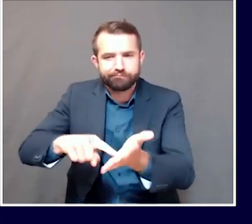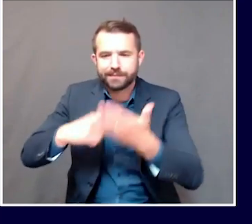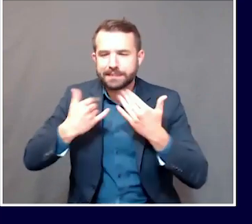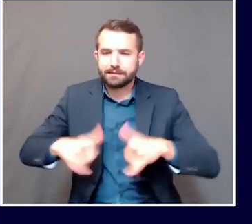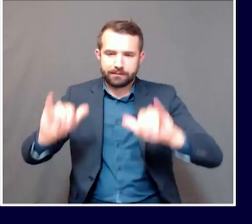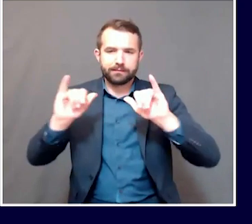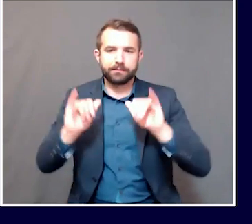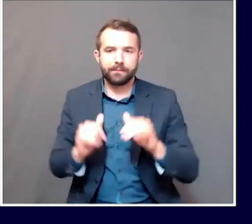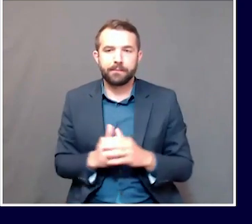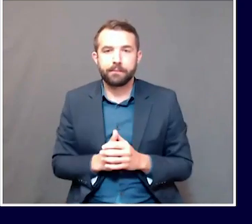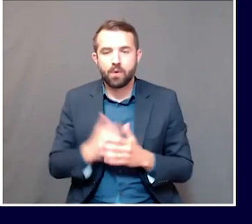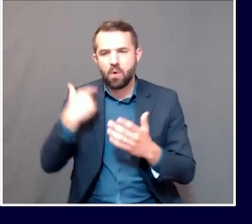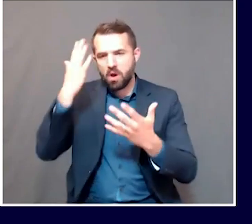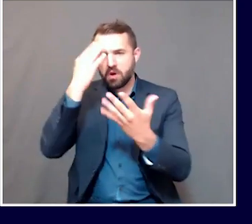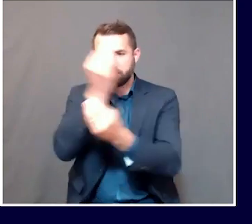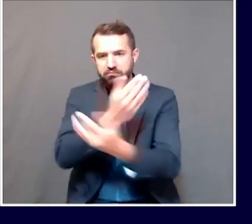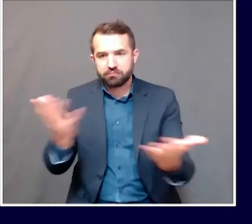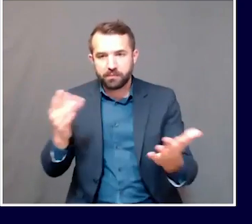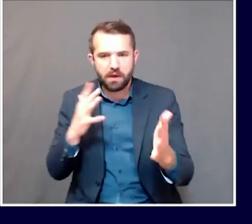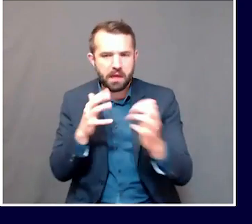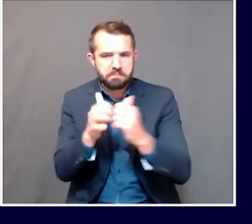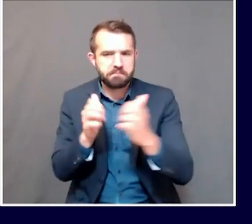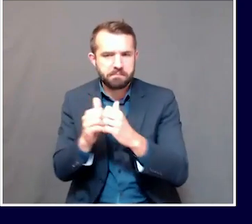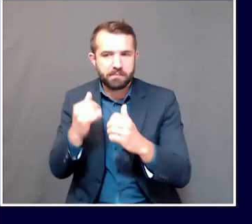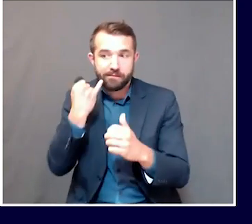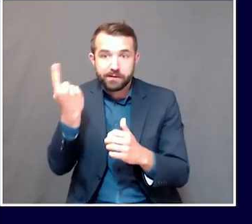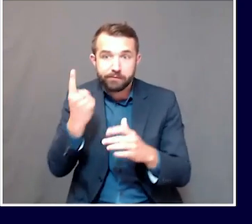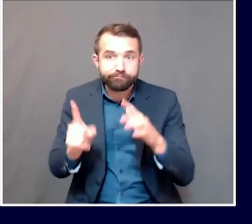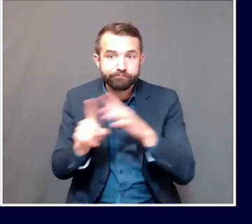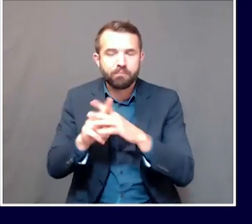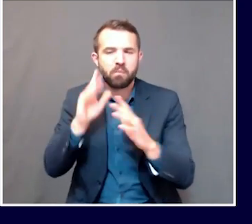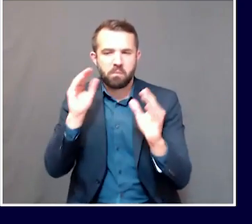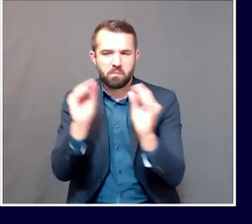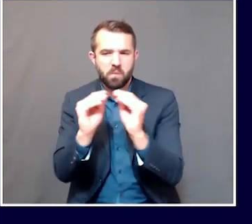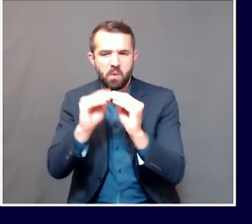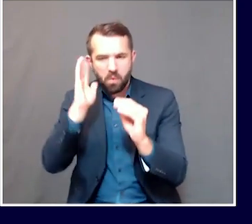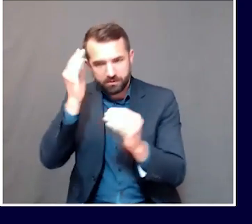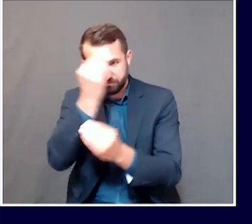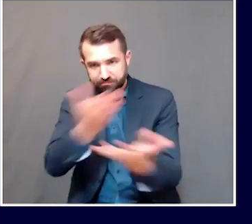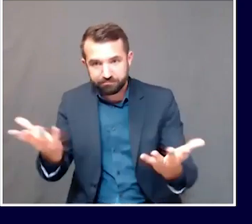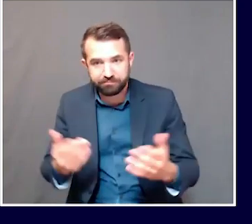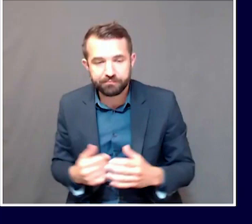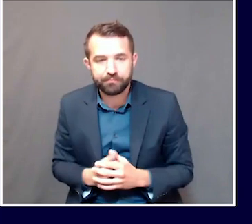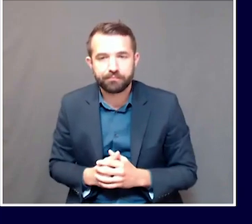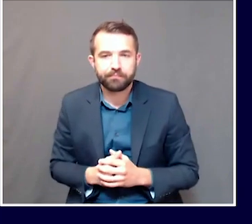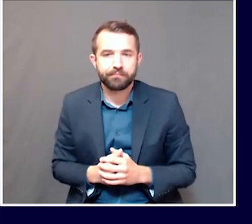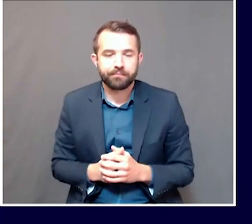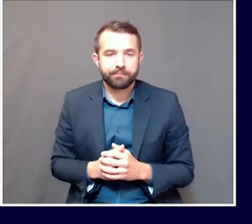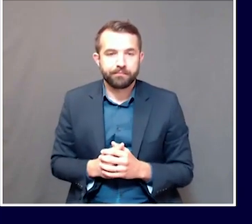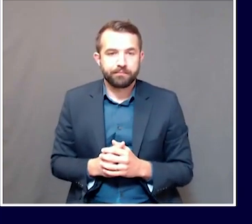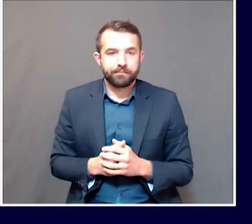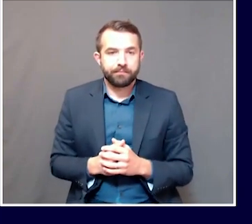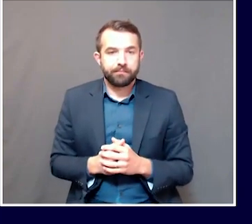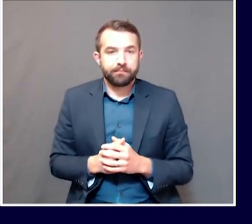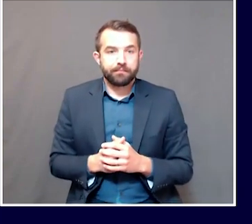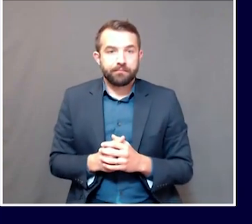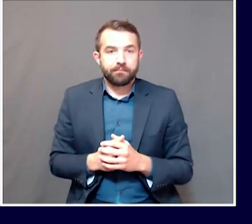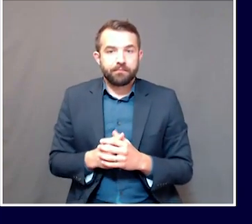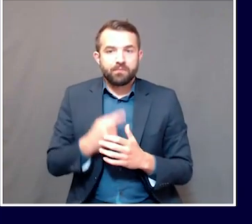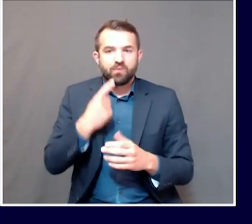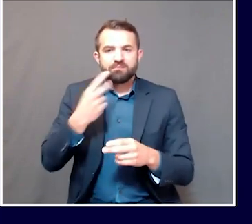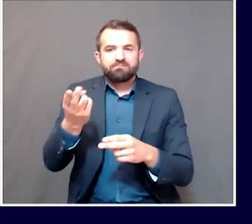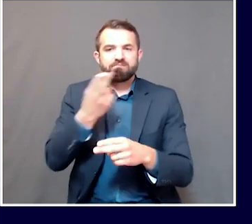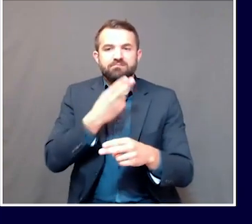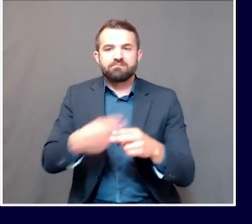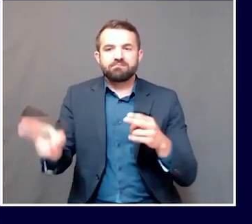we'll continue to have updates across the state during these briefings. I'd like to provide a quick update on